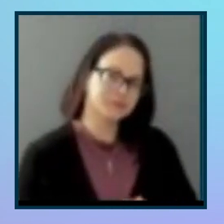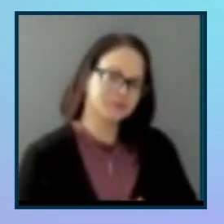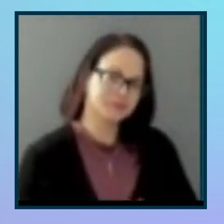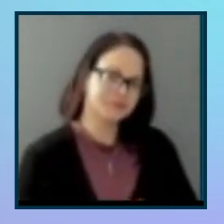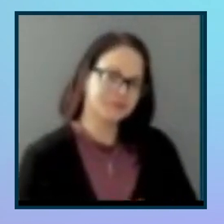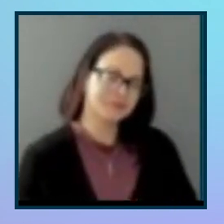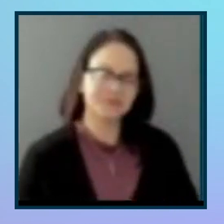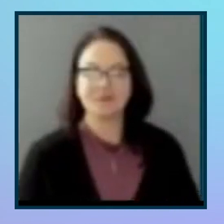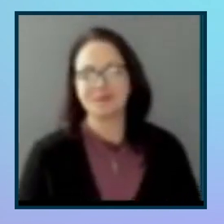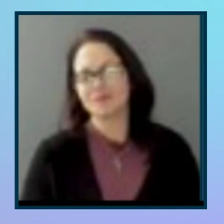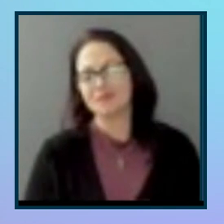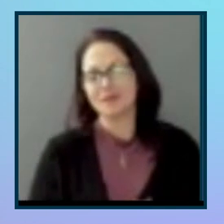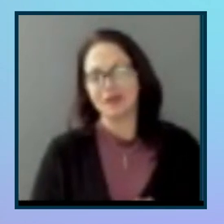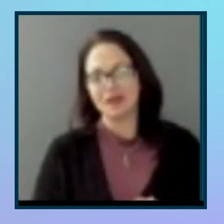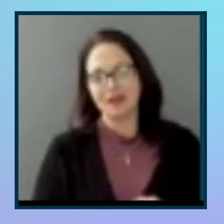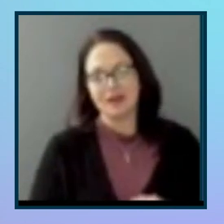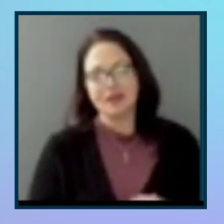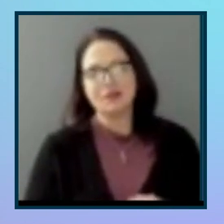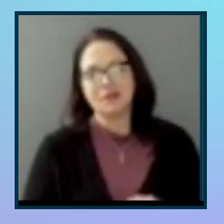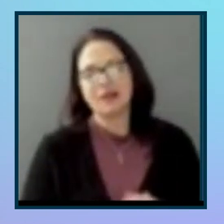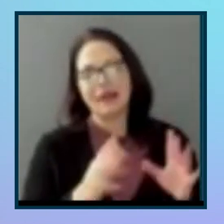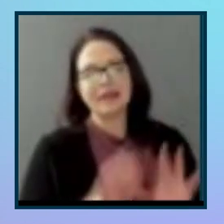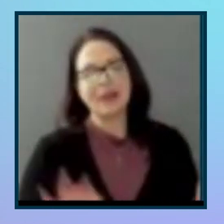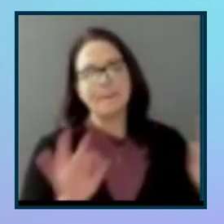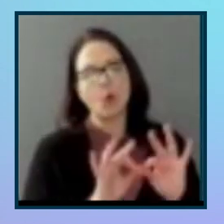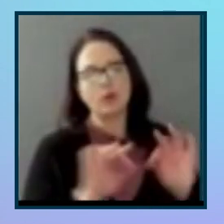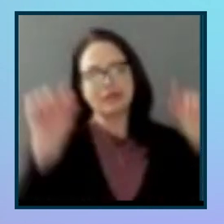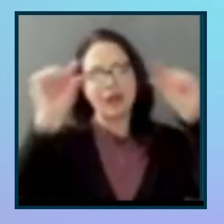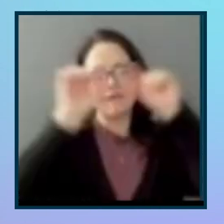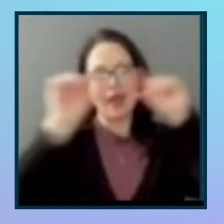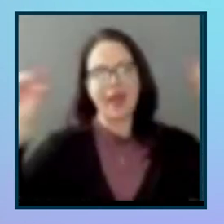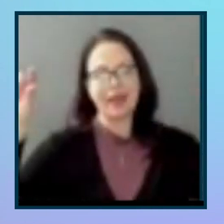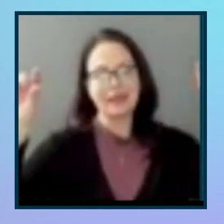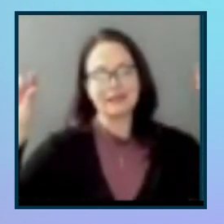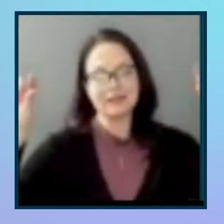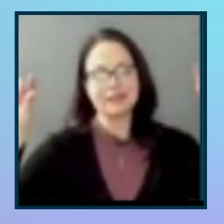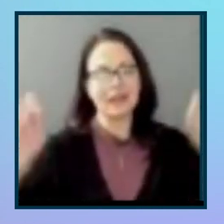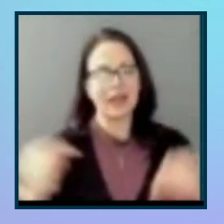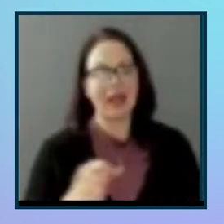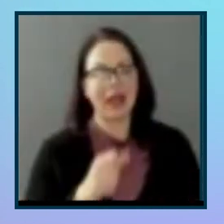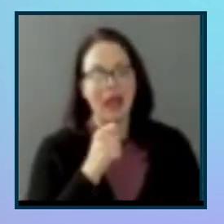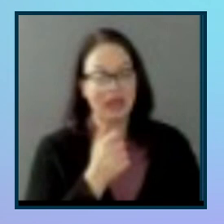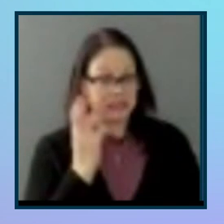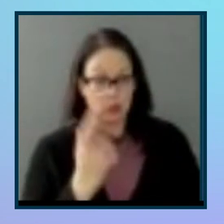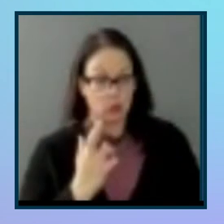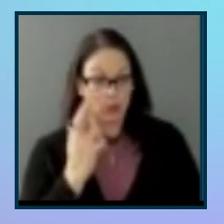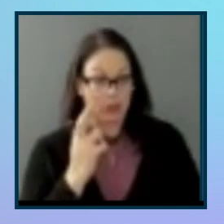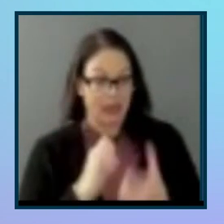the, the importance of headings. I, I mean, I didn't realize how much,